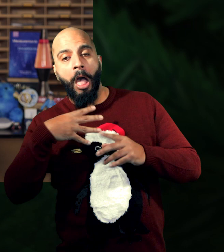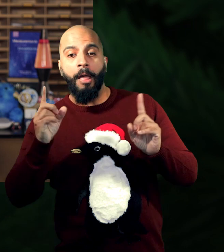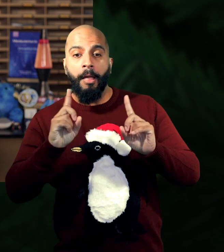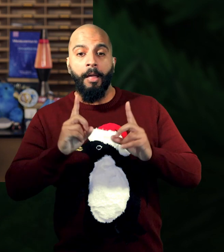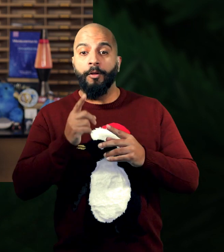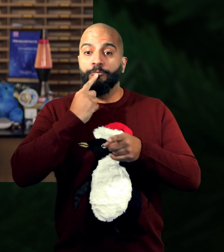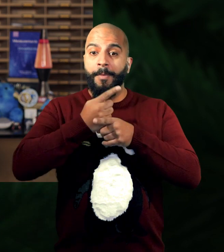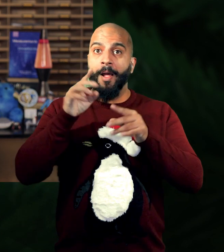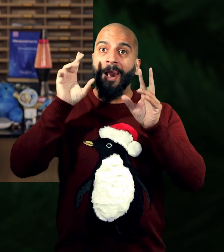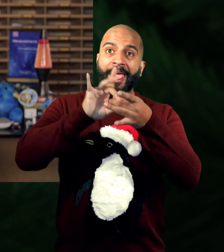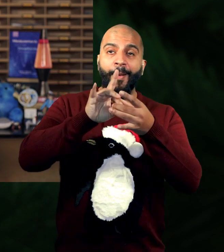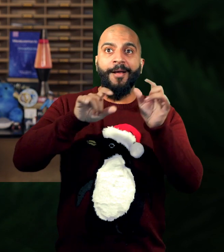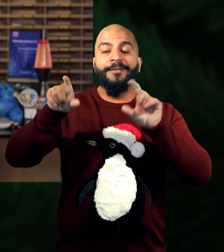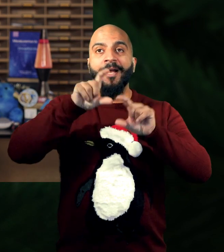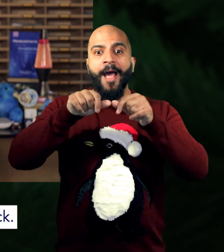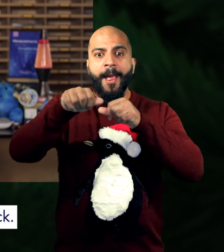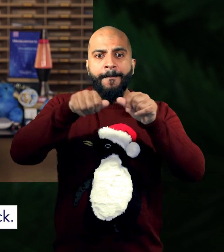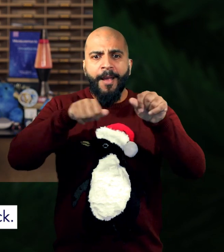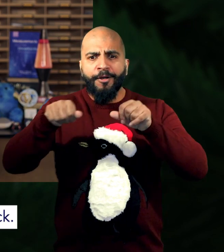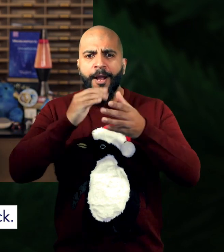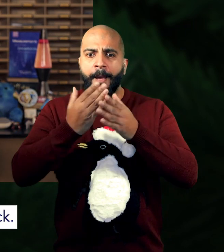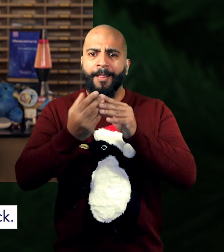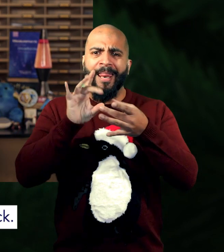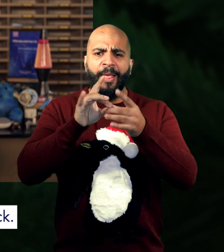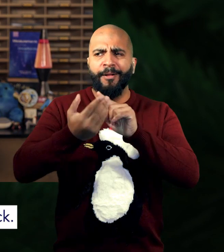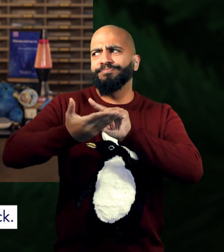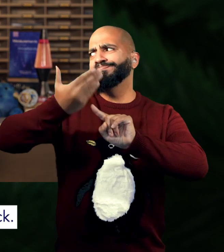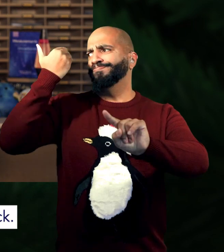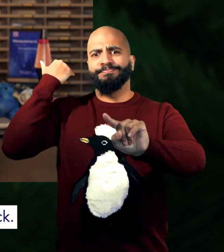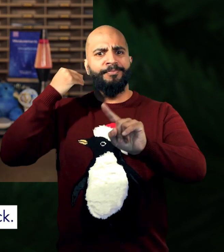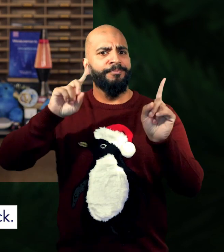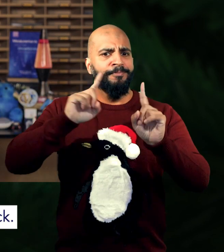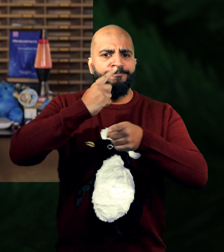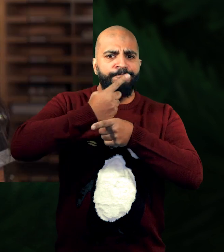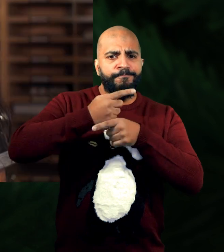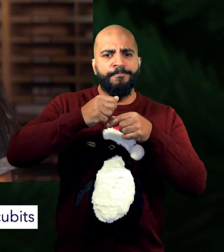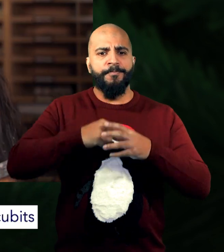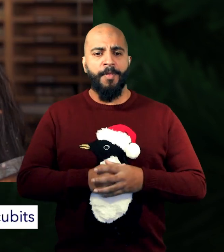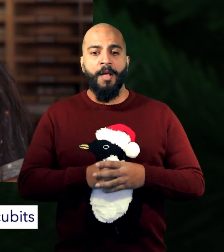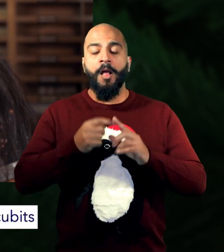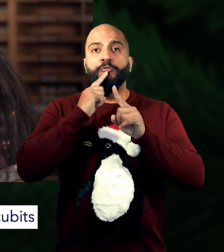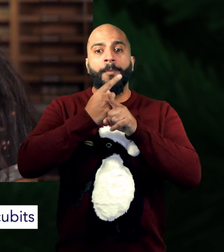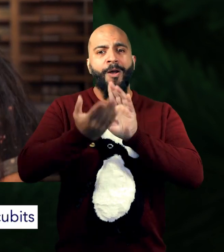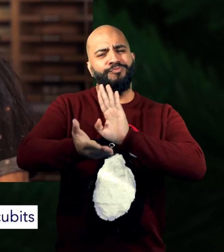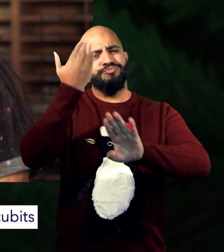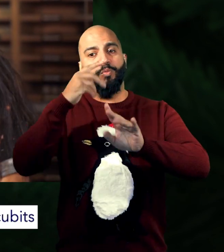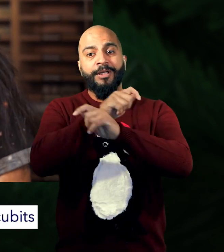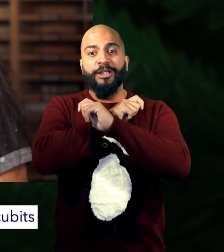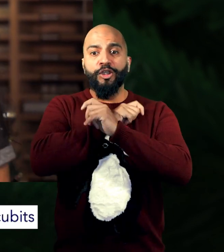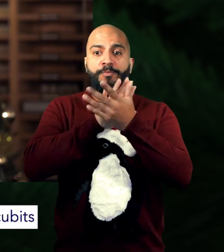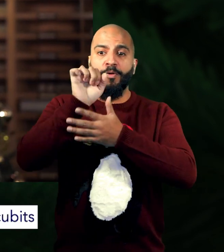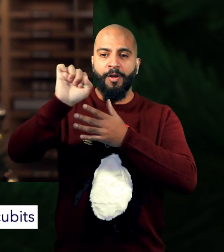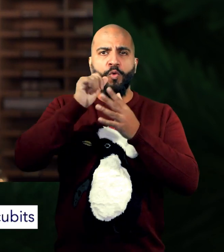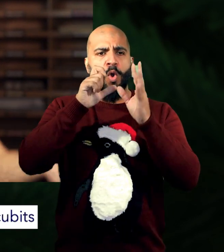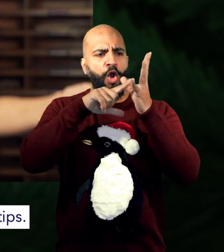that's the science of measurements. Now, the history of measuring things goes way back. We know that ancient Egyptians measured